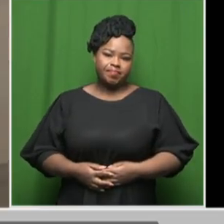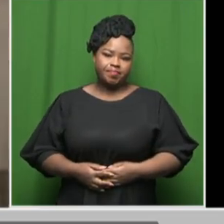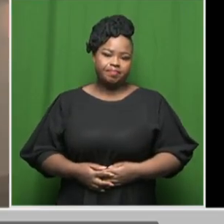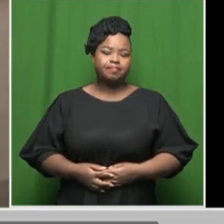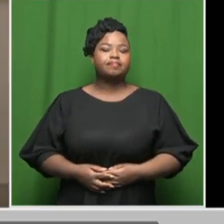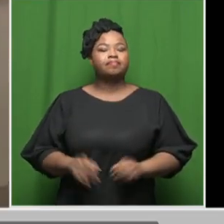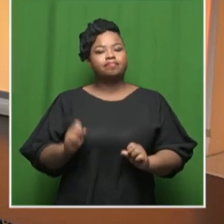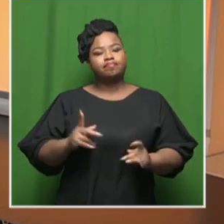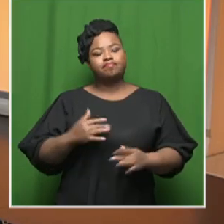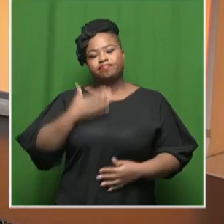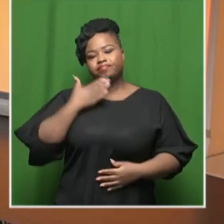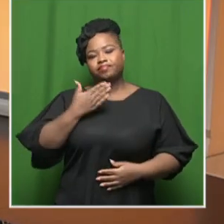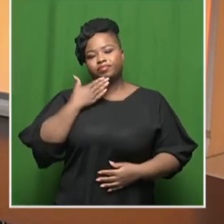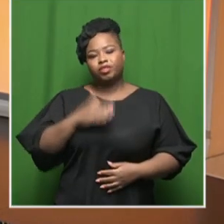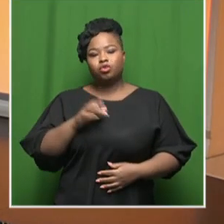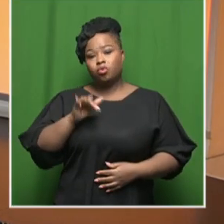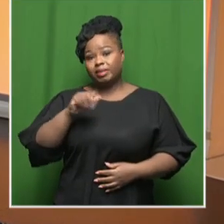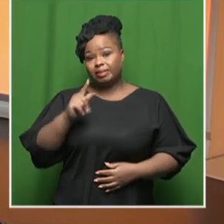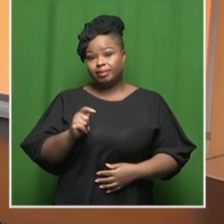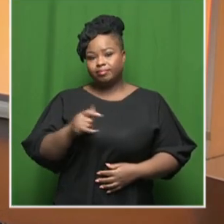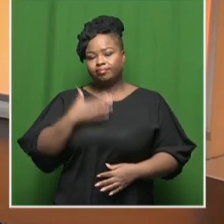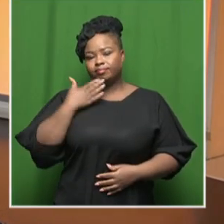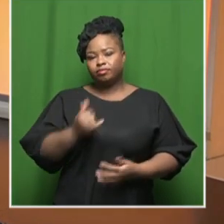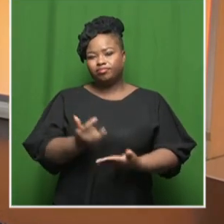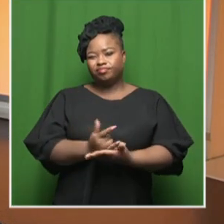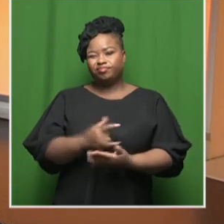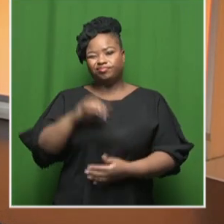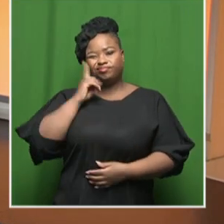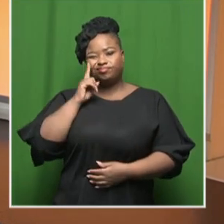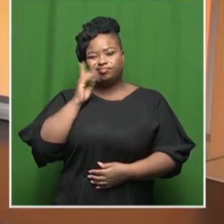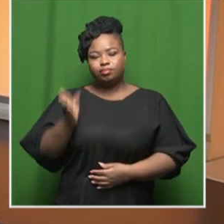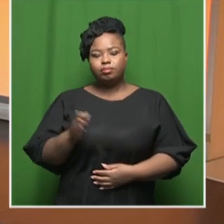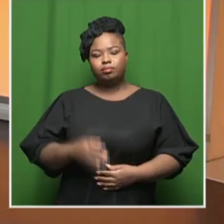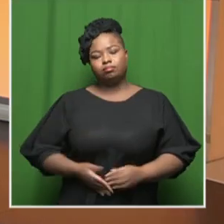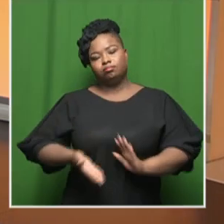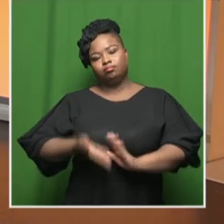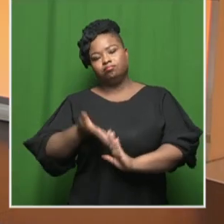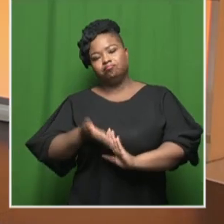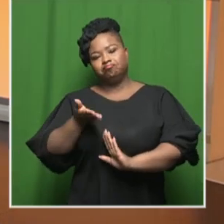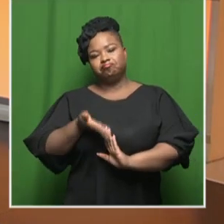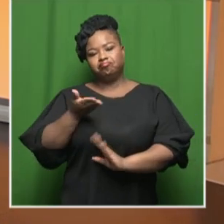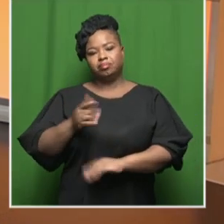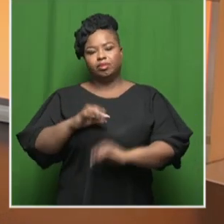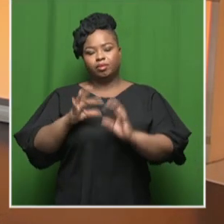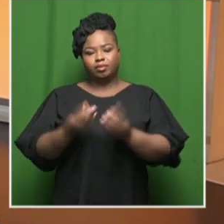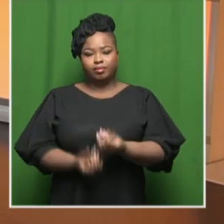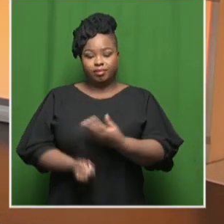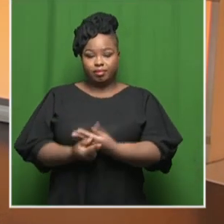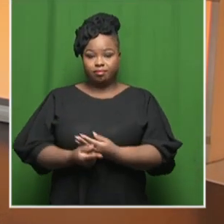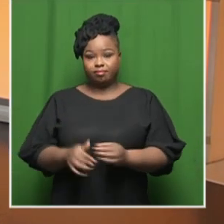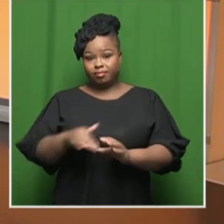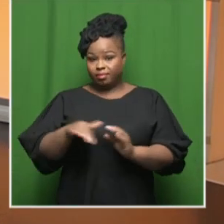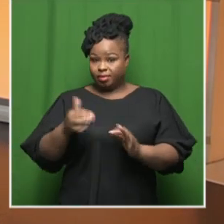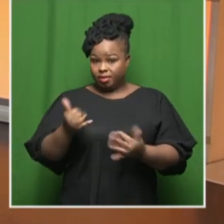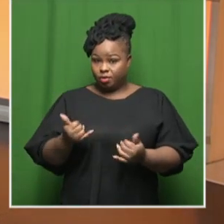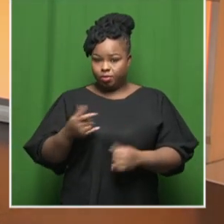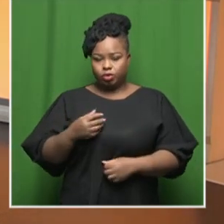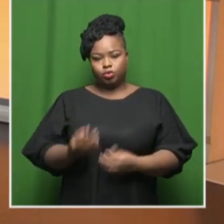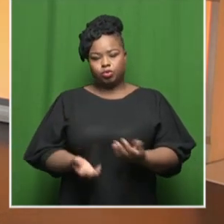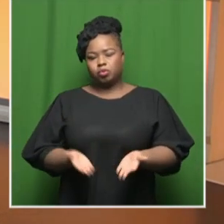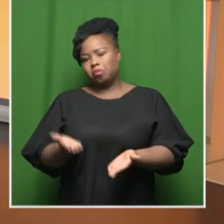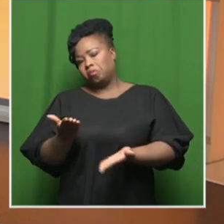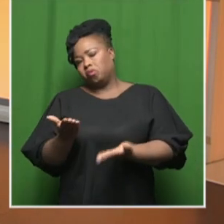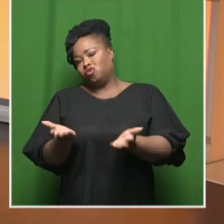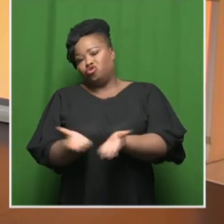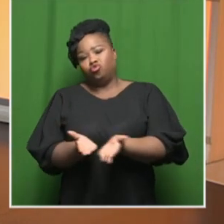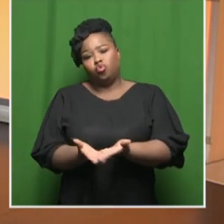All right, Robert, let's leave it there. Thanks for the check-in and just keeping our viewers updated as you make your way out to work or school